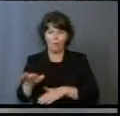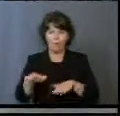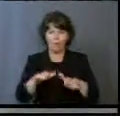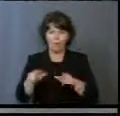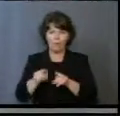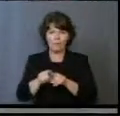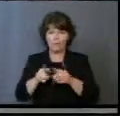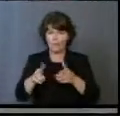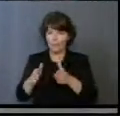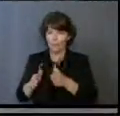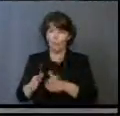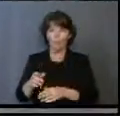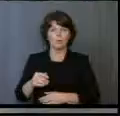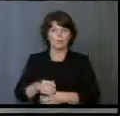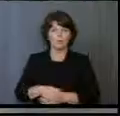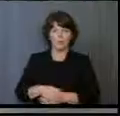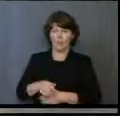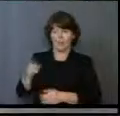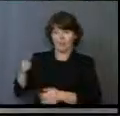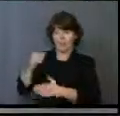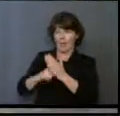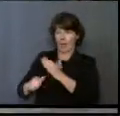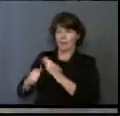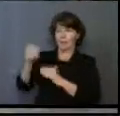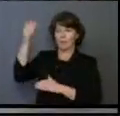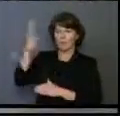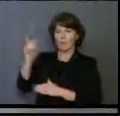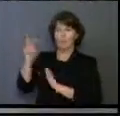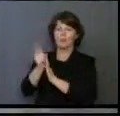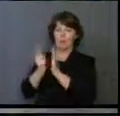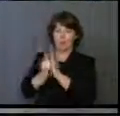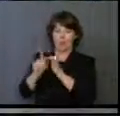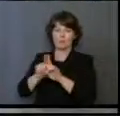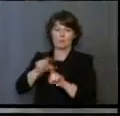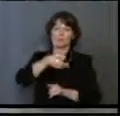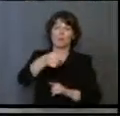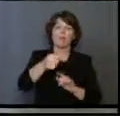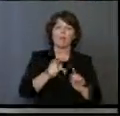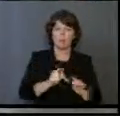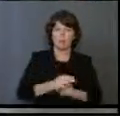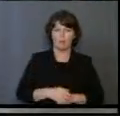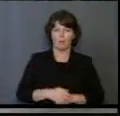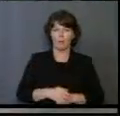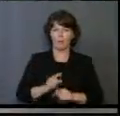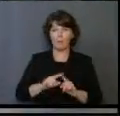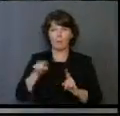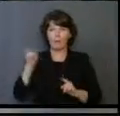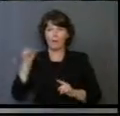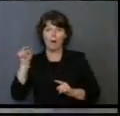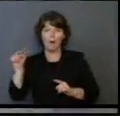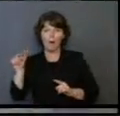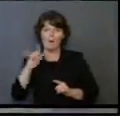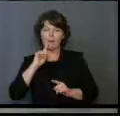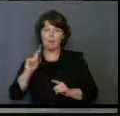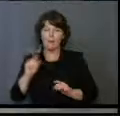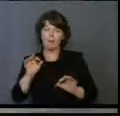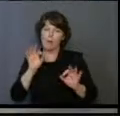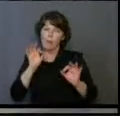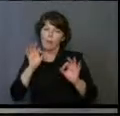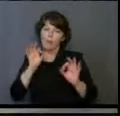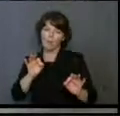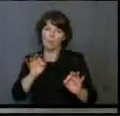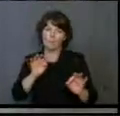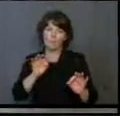same requirements of God's law as everyone else. What was exceptional, though, was that He was the perfect Israel.